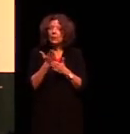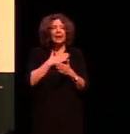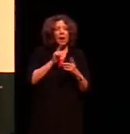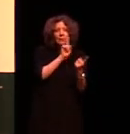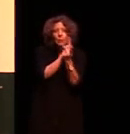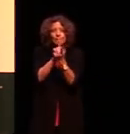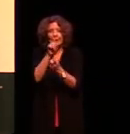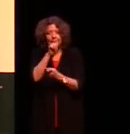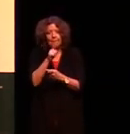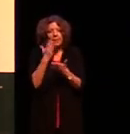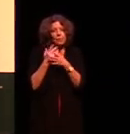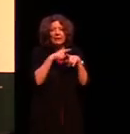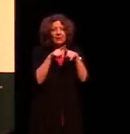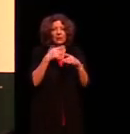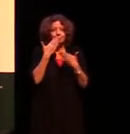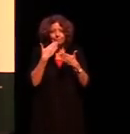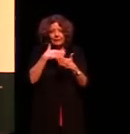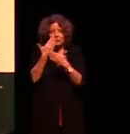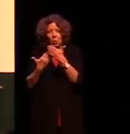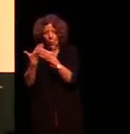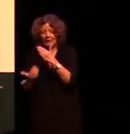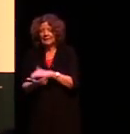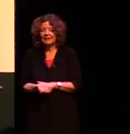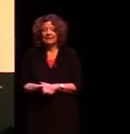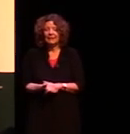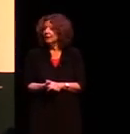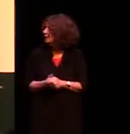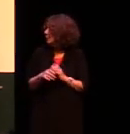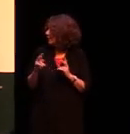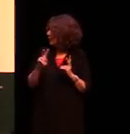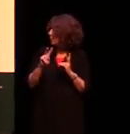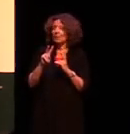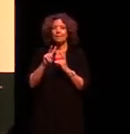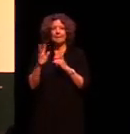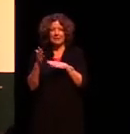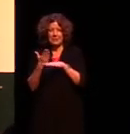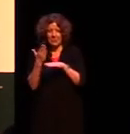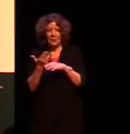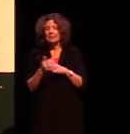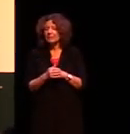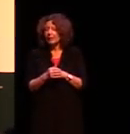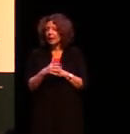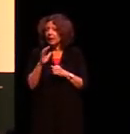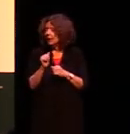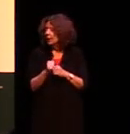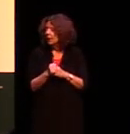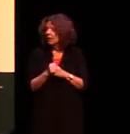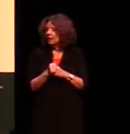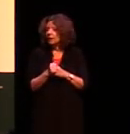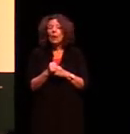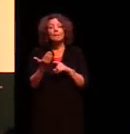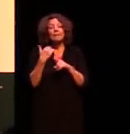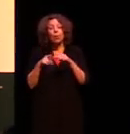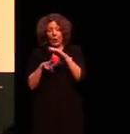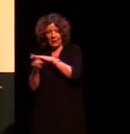and sharing stories. So I'm Uncle Greg. I'm going back to work in the country. I'm not going to leave this poster too long. So